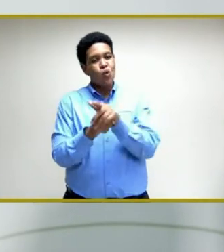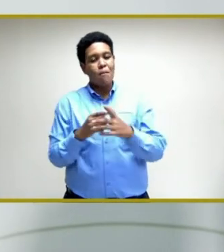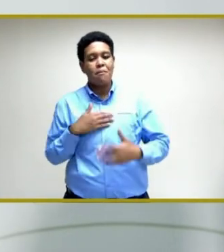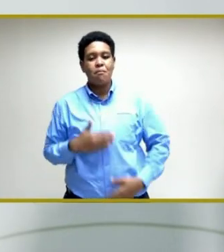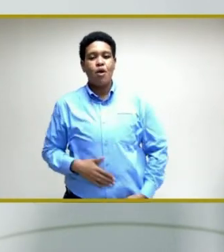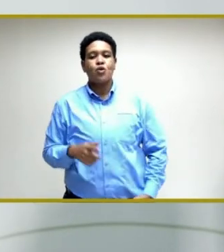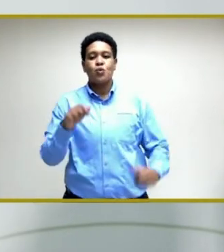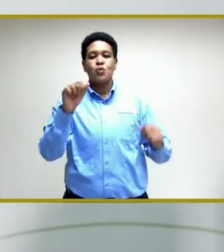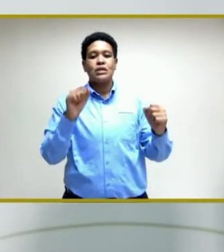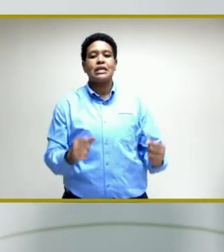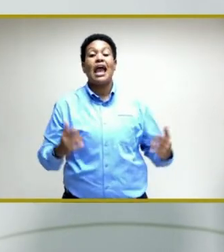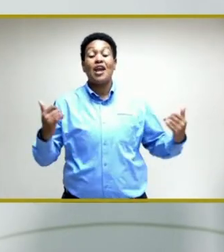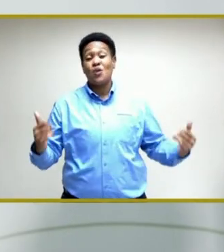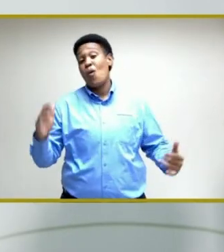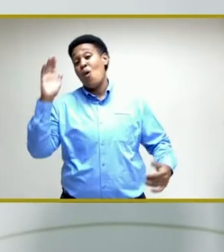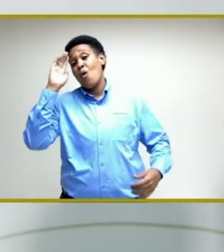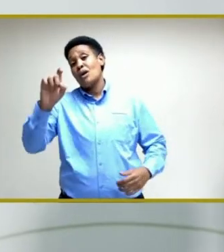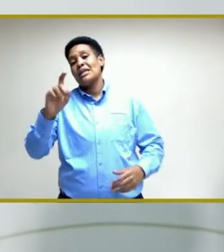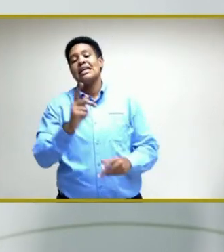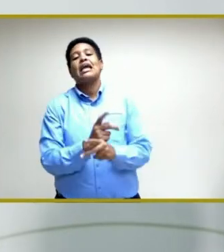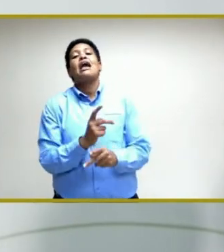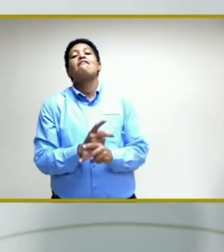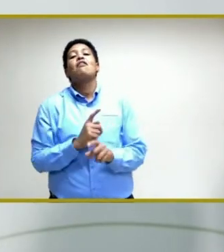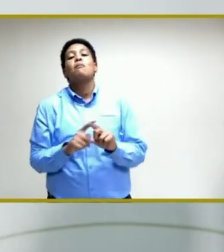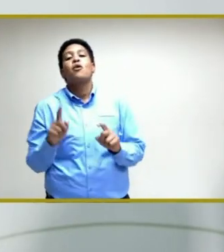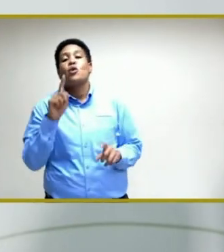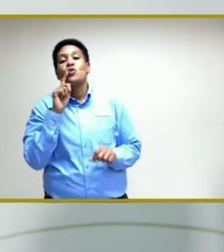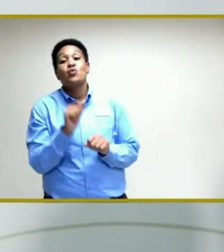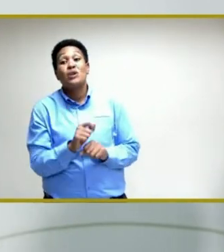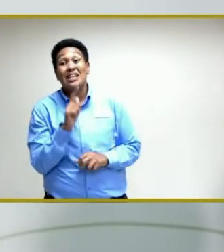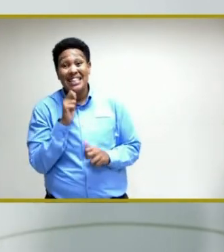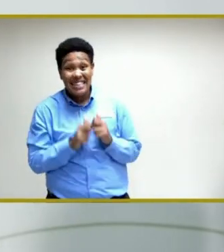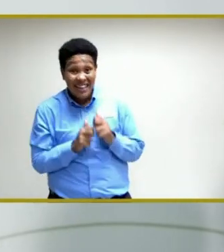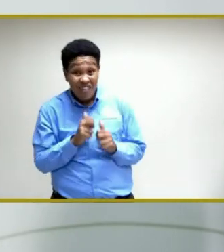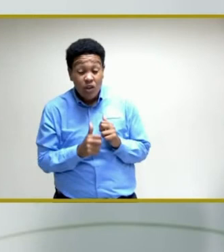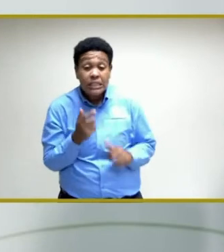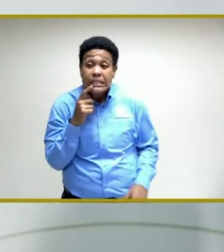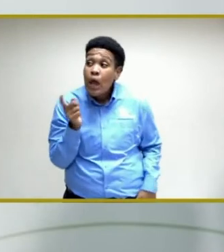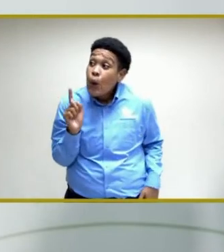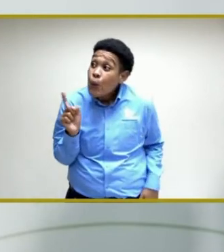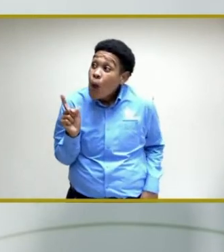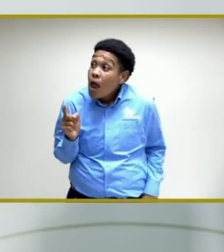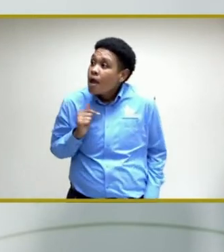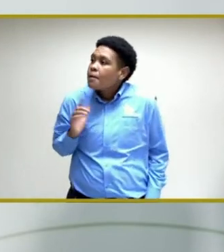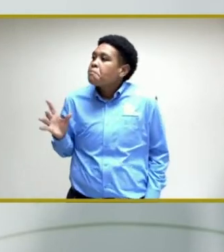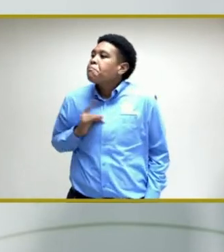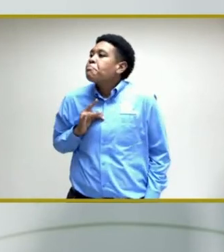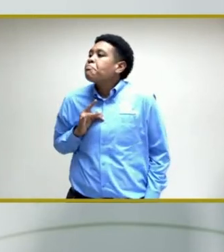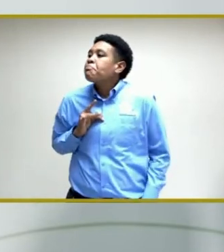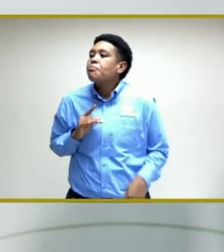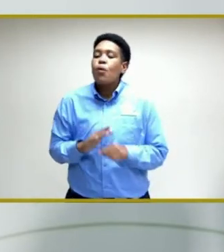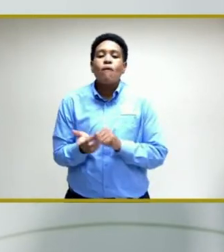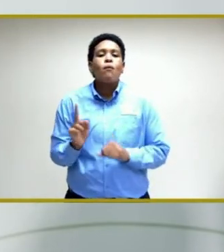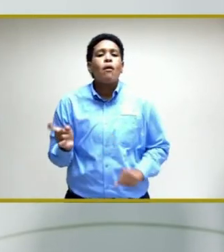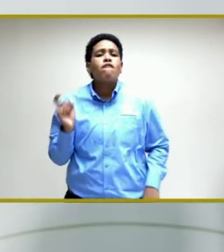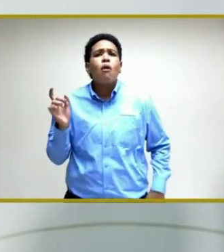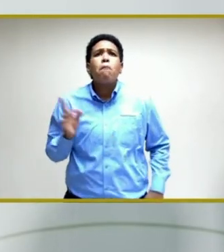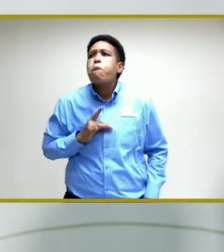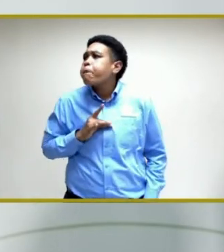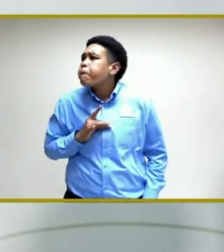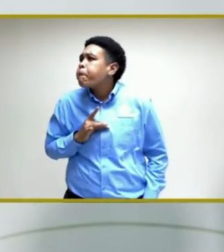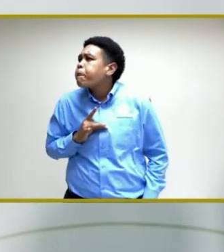everybody needs to take precautions, but it is going to really be difficult to say where it is that you catch COVID,